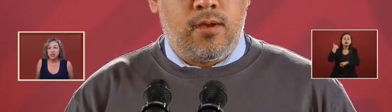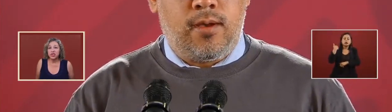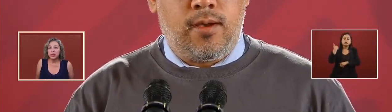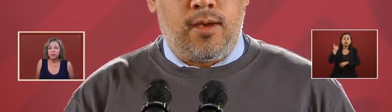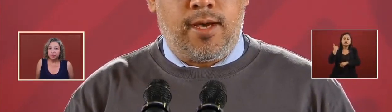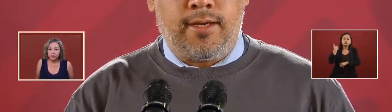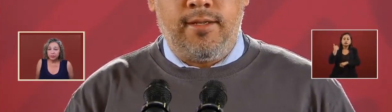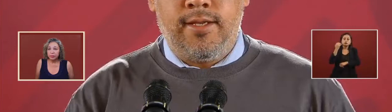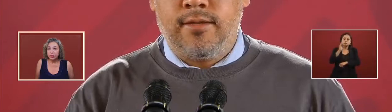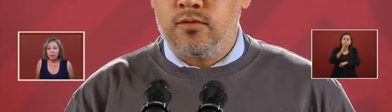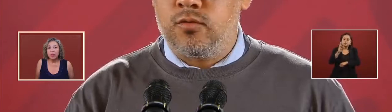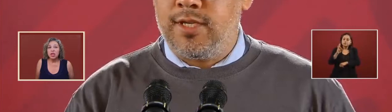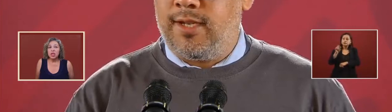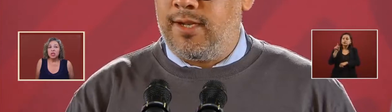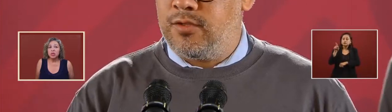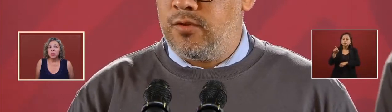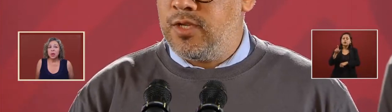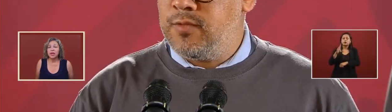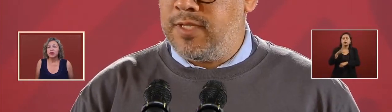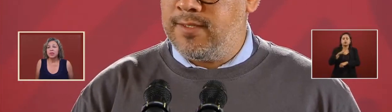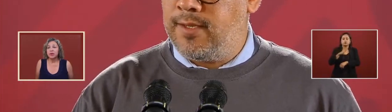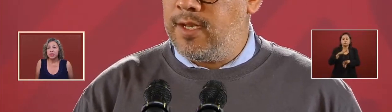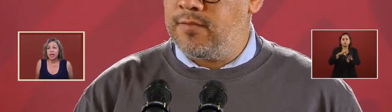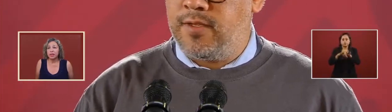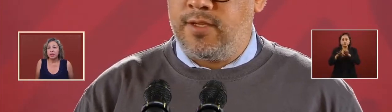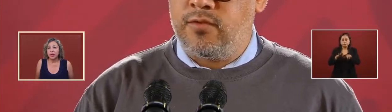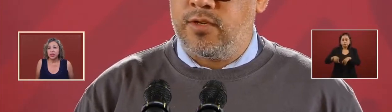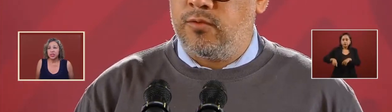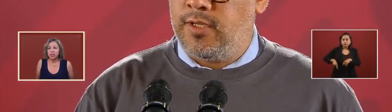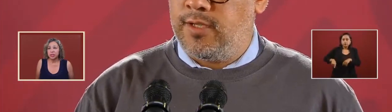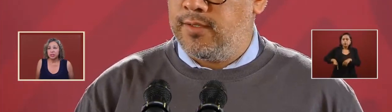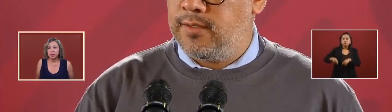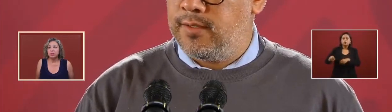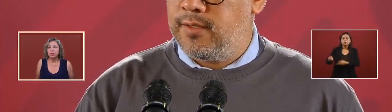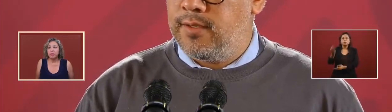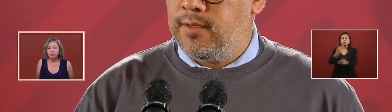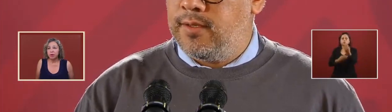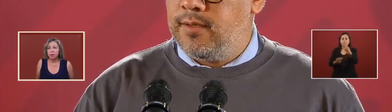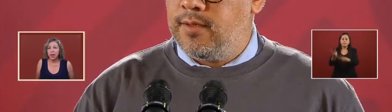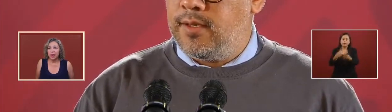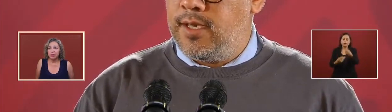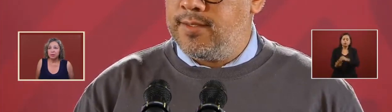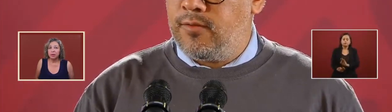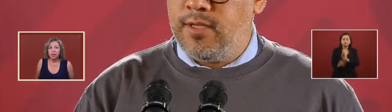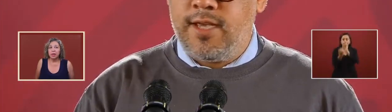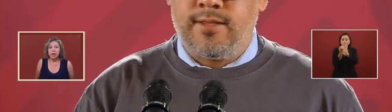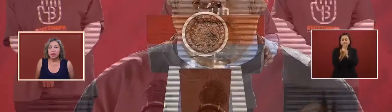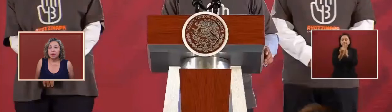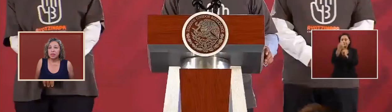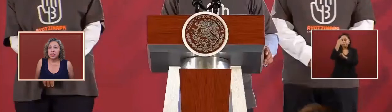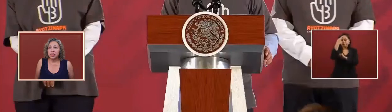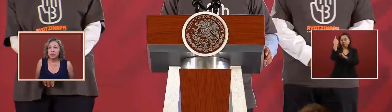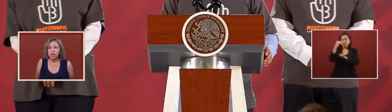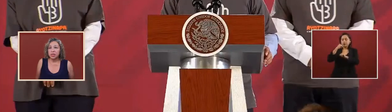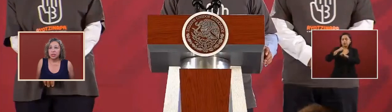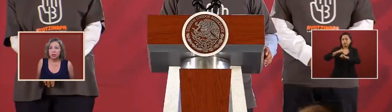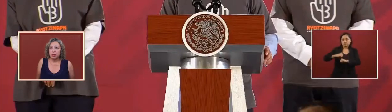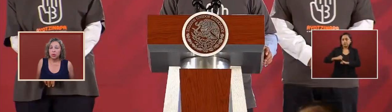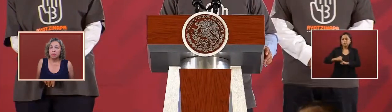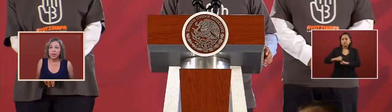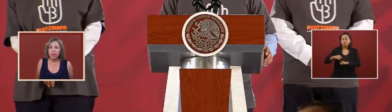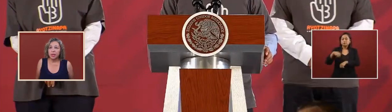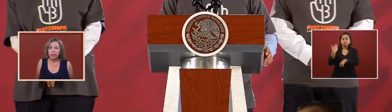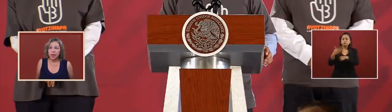charge to render their declarations before our panel this unit